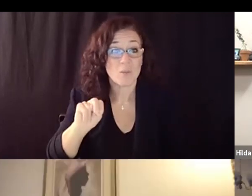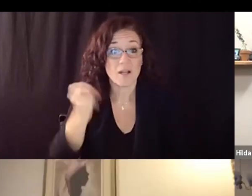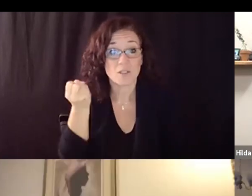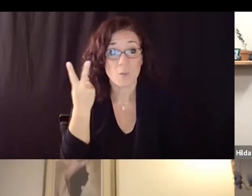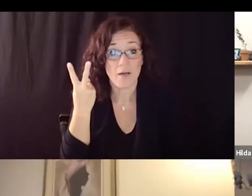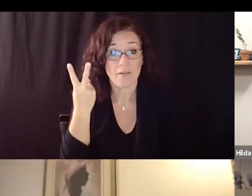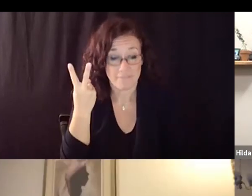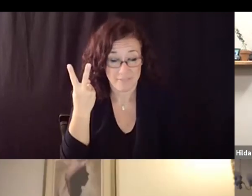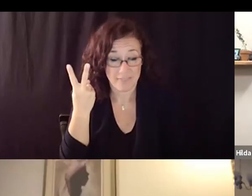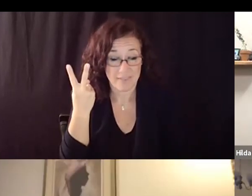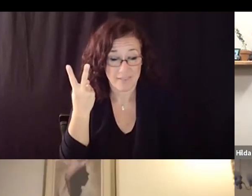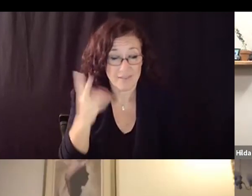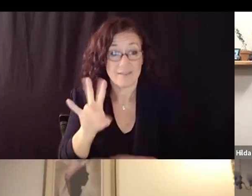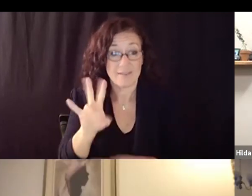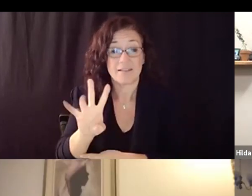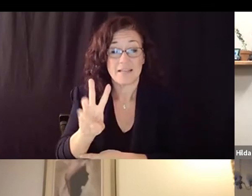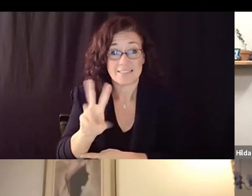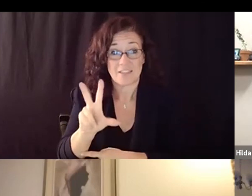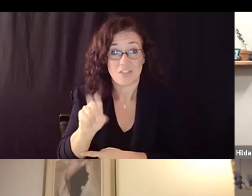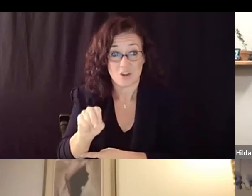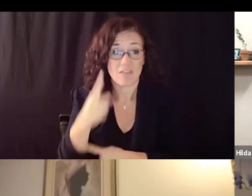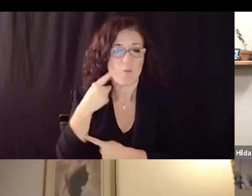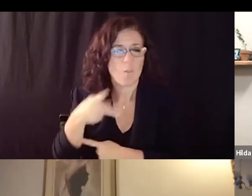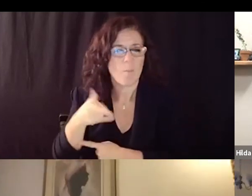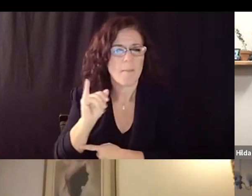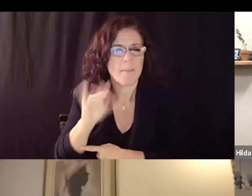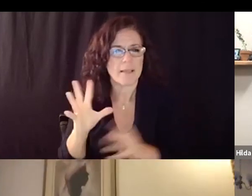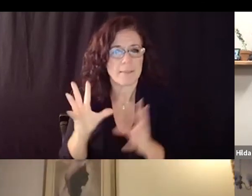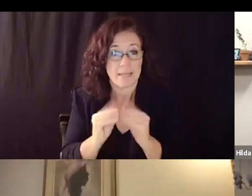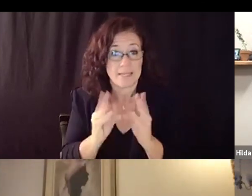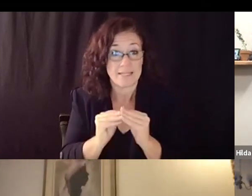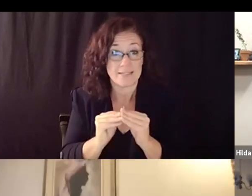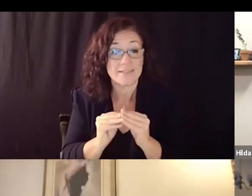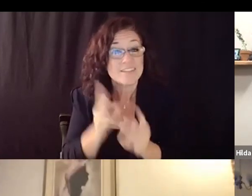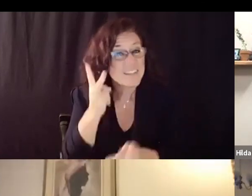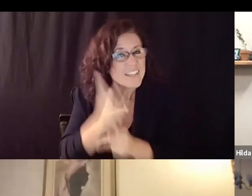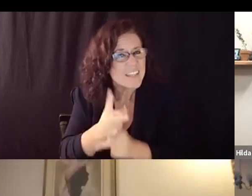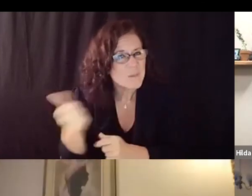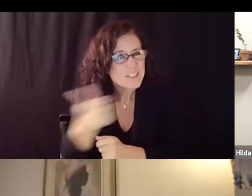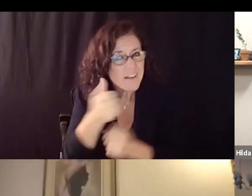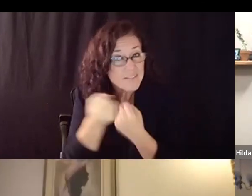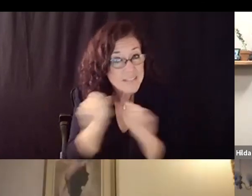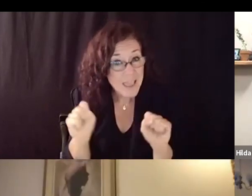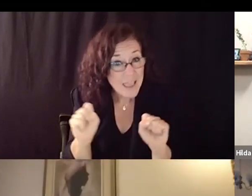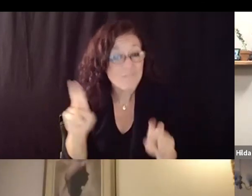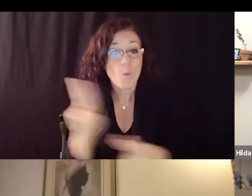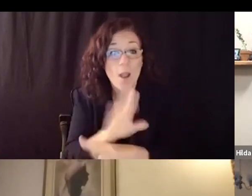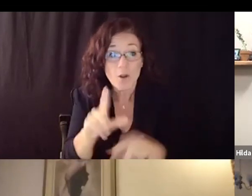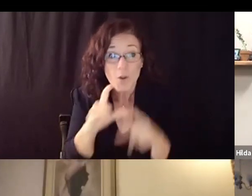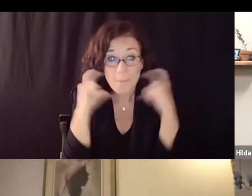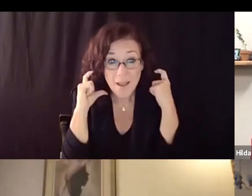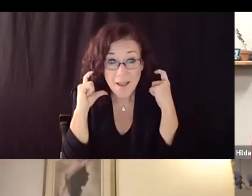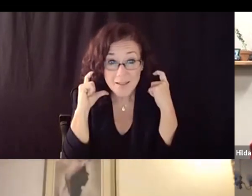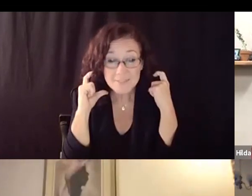6 30 for the public meeting stay safe wear your masks and have a good evening